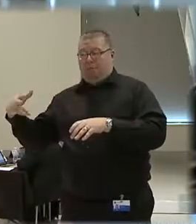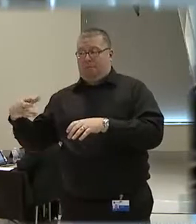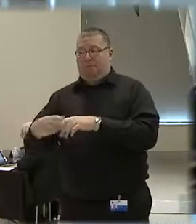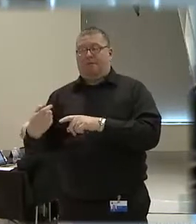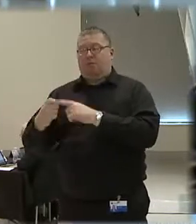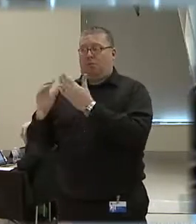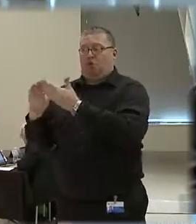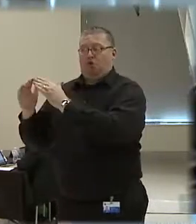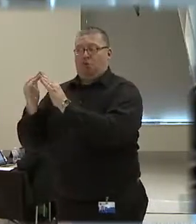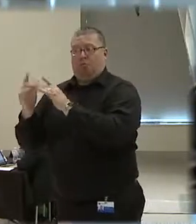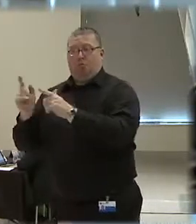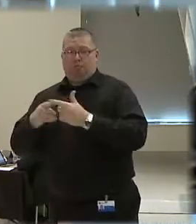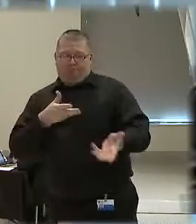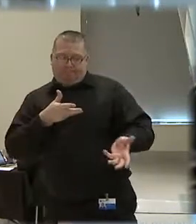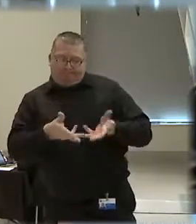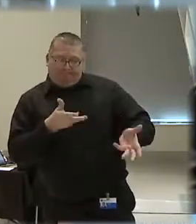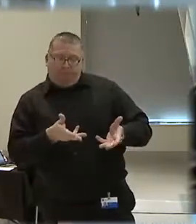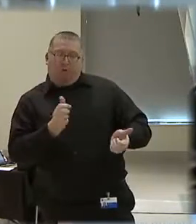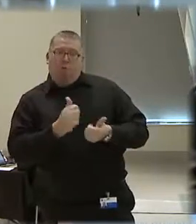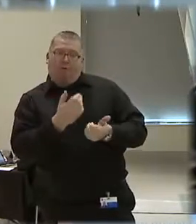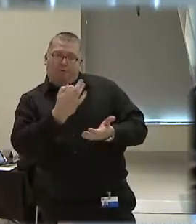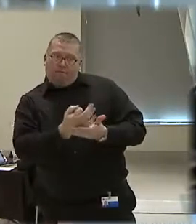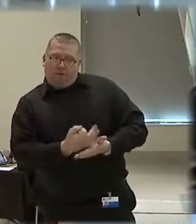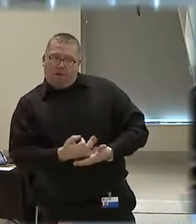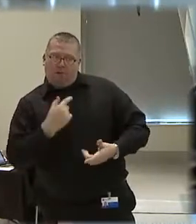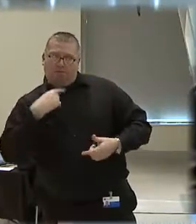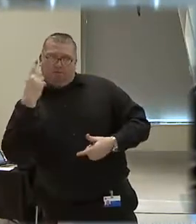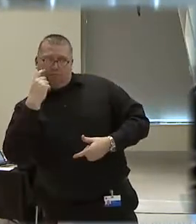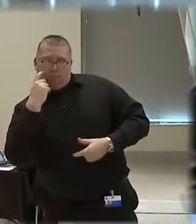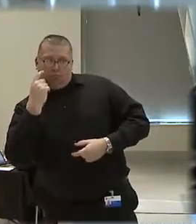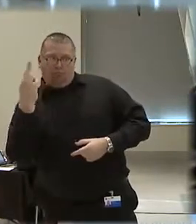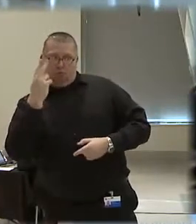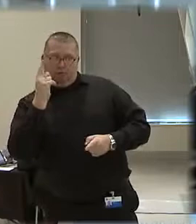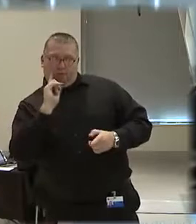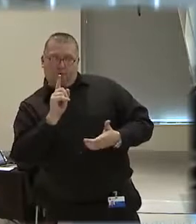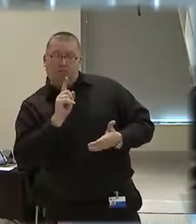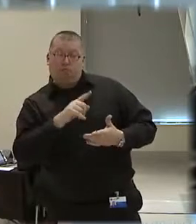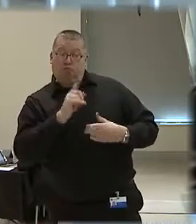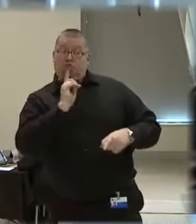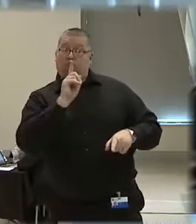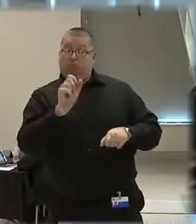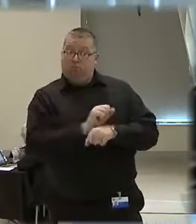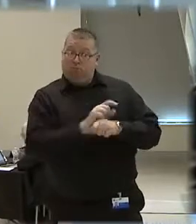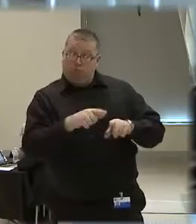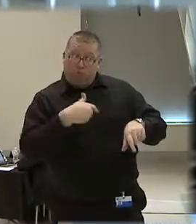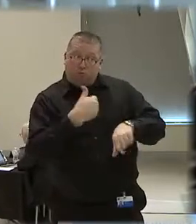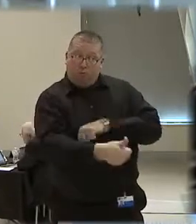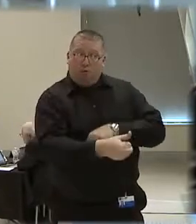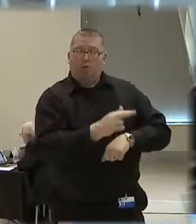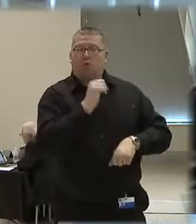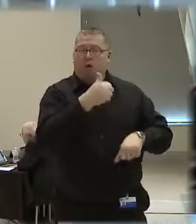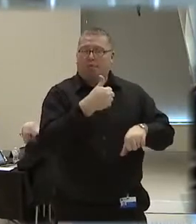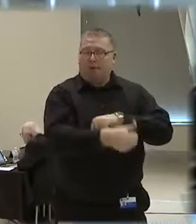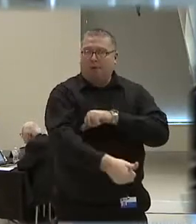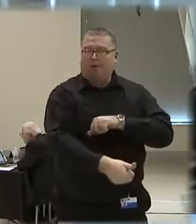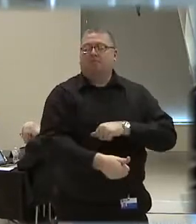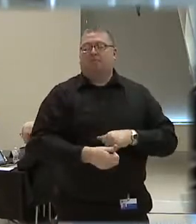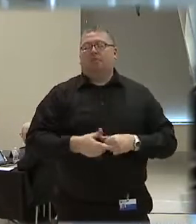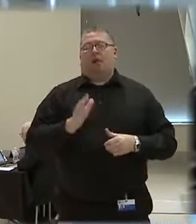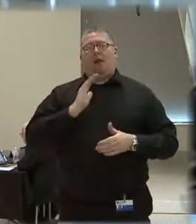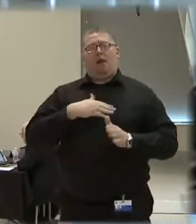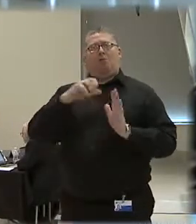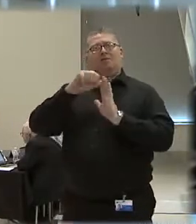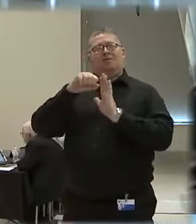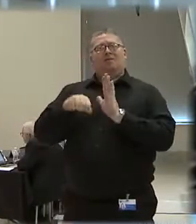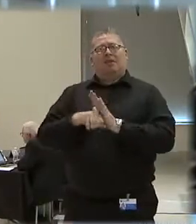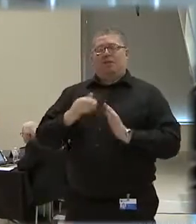interaction, whether probable cause for indictment to go to that standard is there. So in our state, we had this grand jury